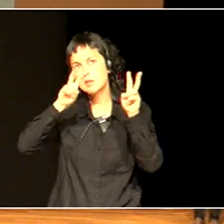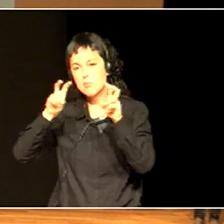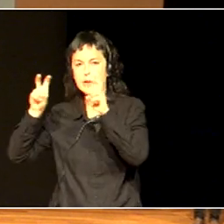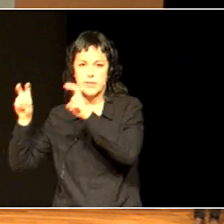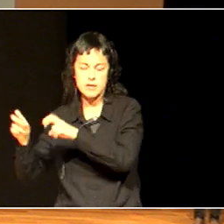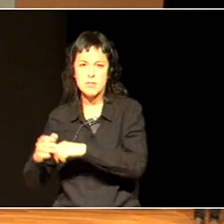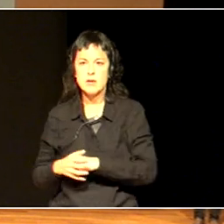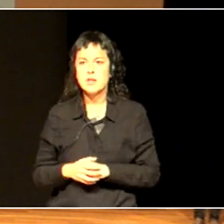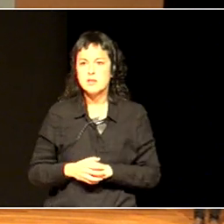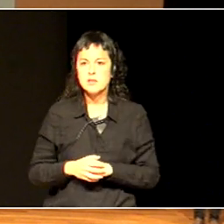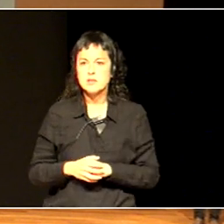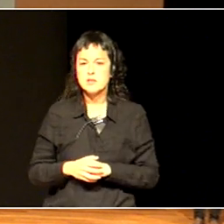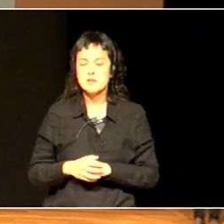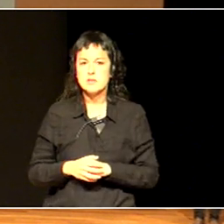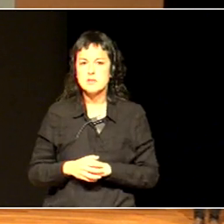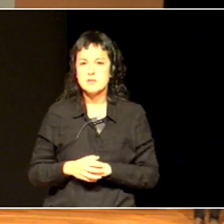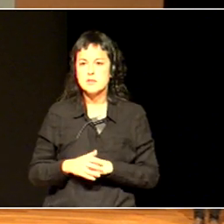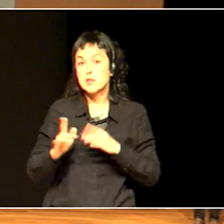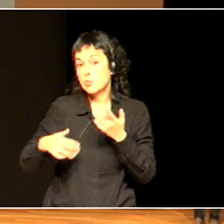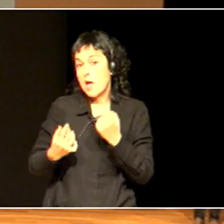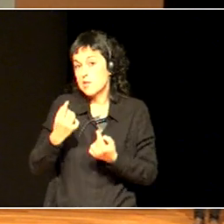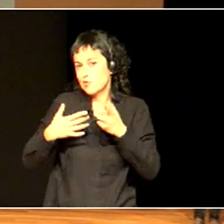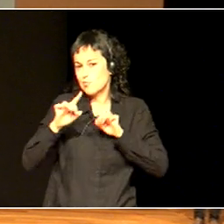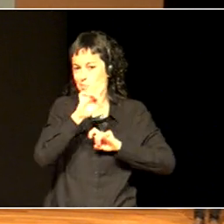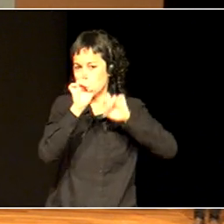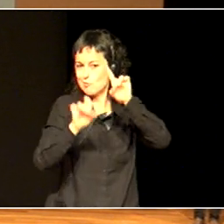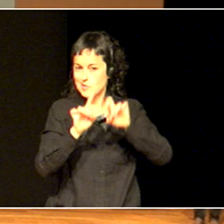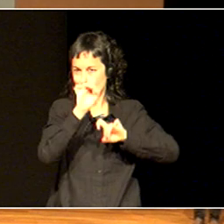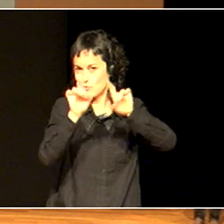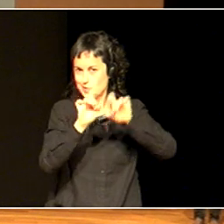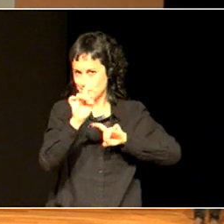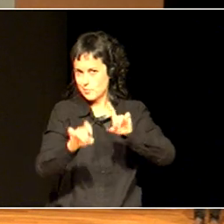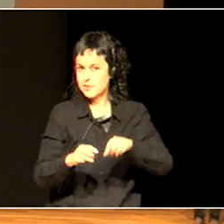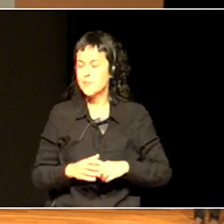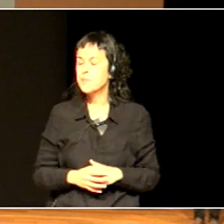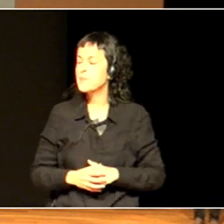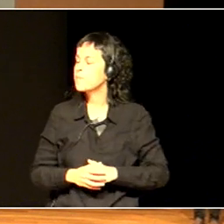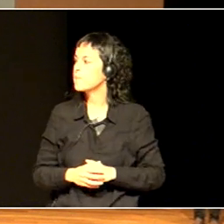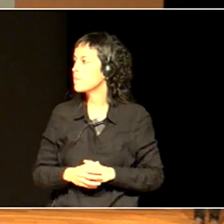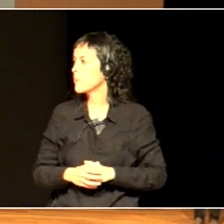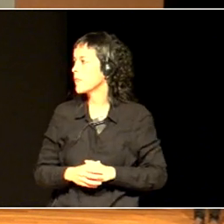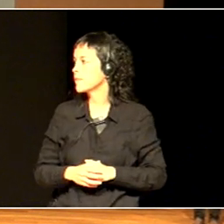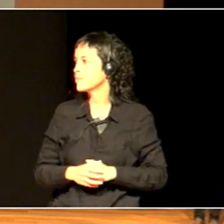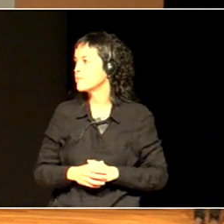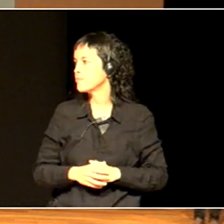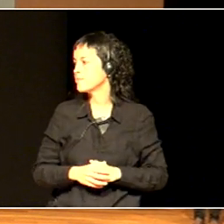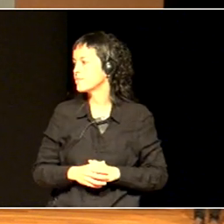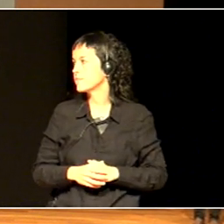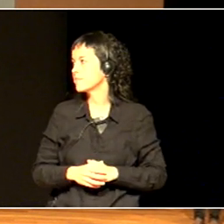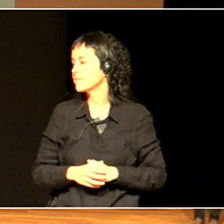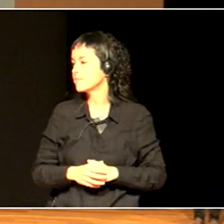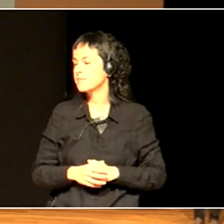questions. So they not only didn't mind the inspector coming into the